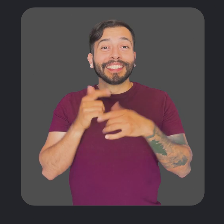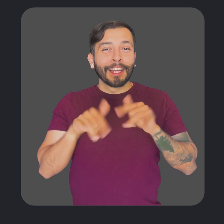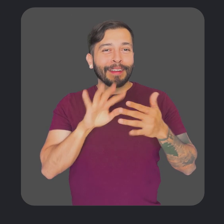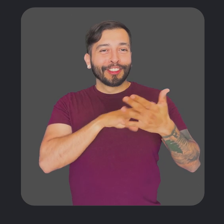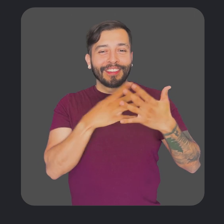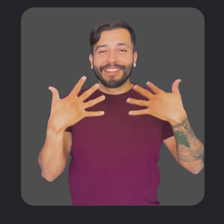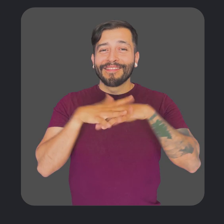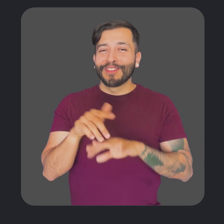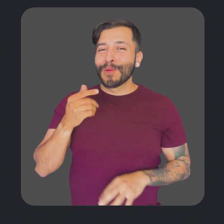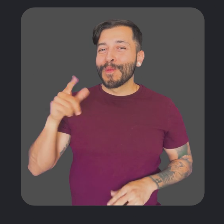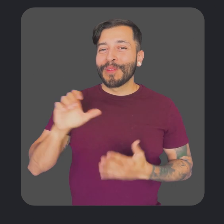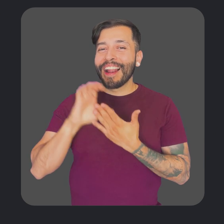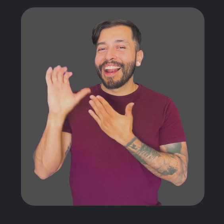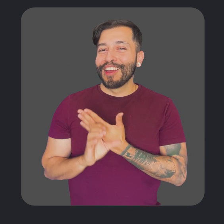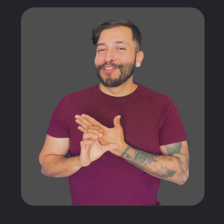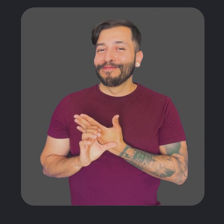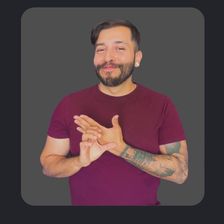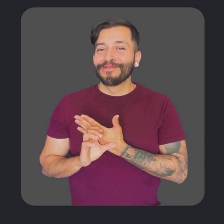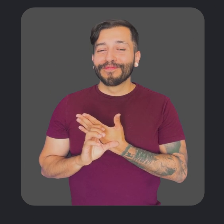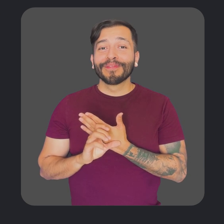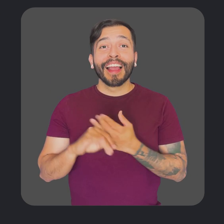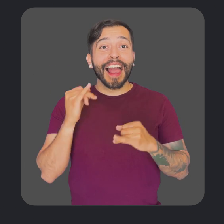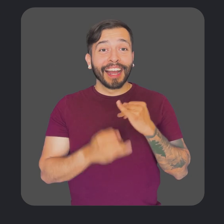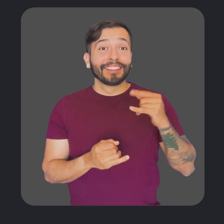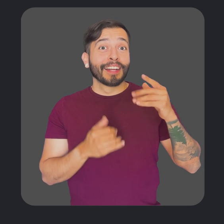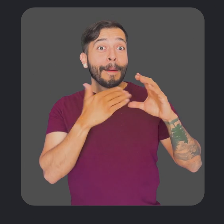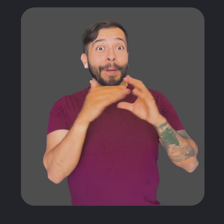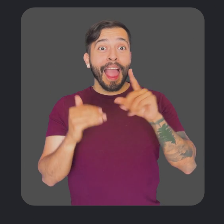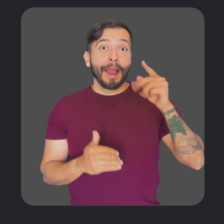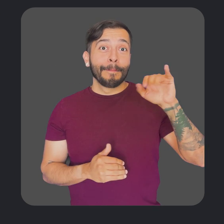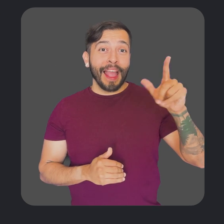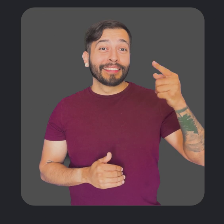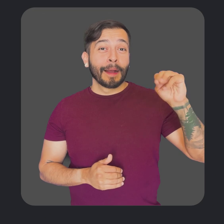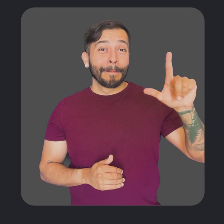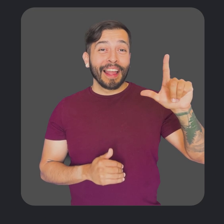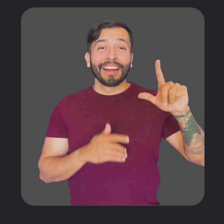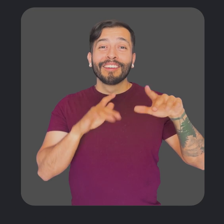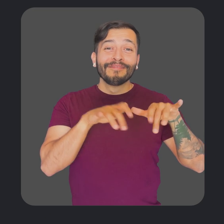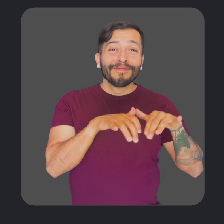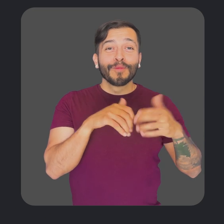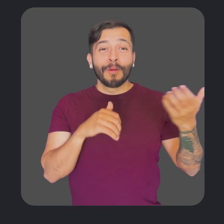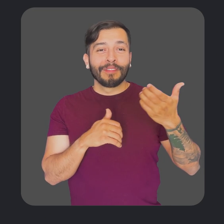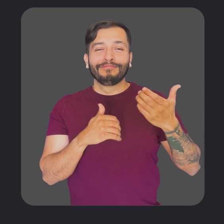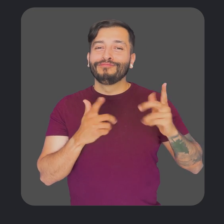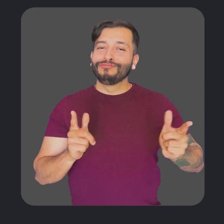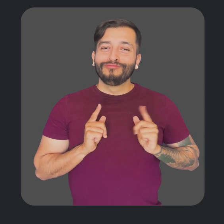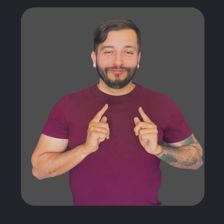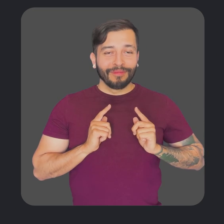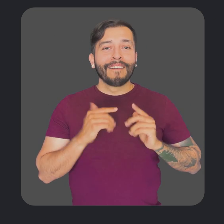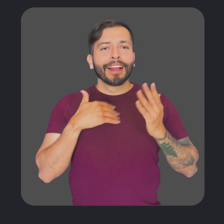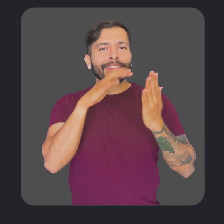alongside your schedule in Google Calendar. And lastly, since we retired our Gmail HTML view for desktop and mobile web,